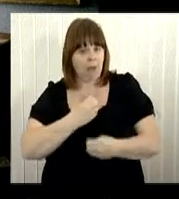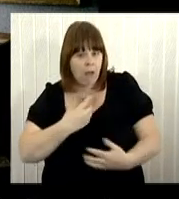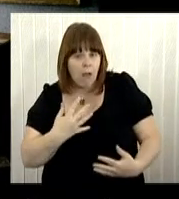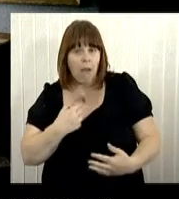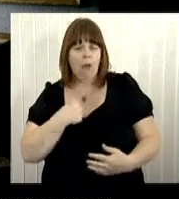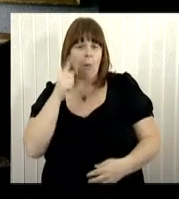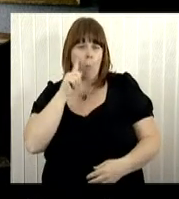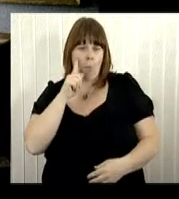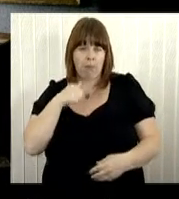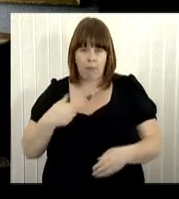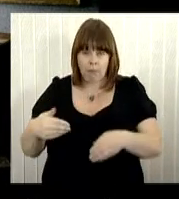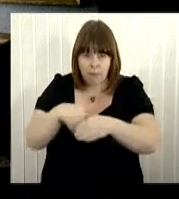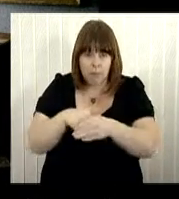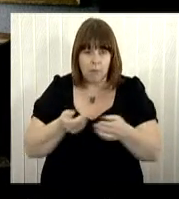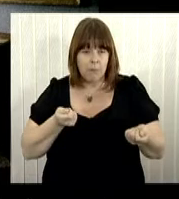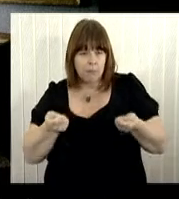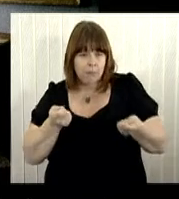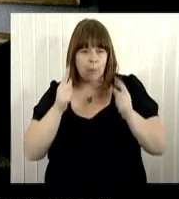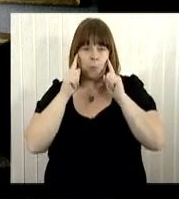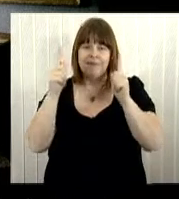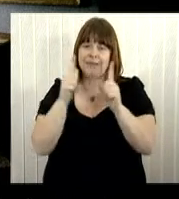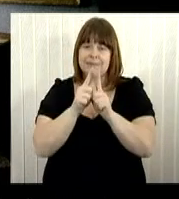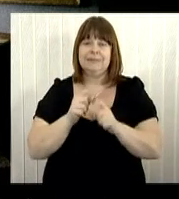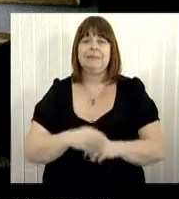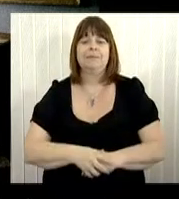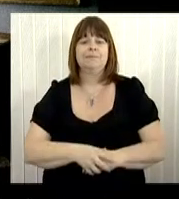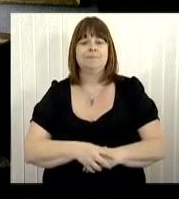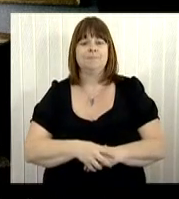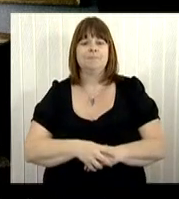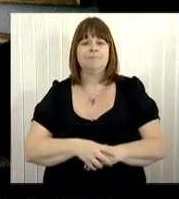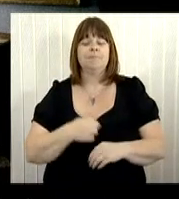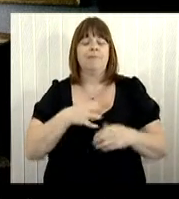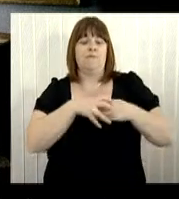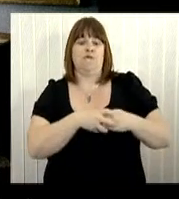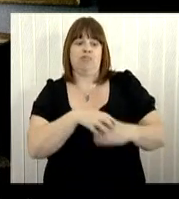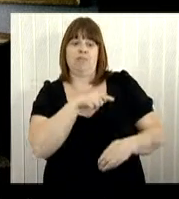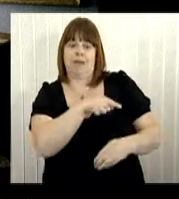Of course, a lot of people don't expect a woman to be helping to run a university.